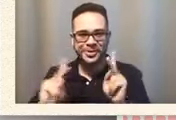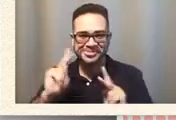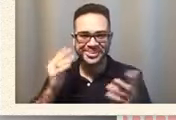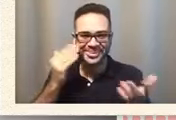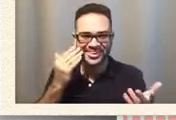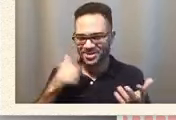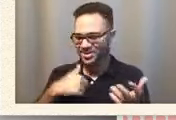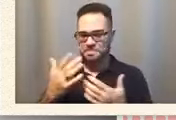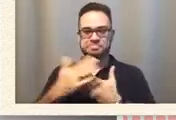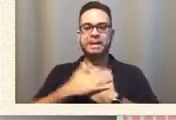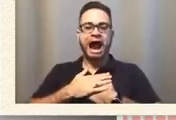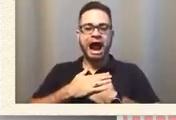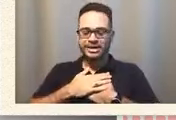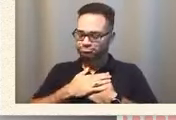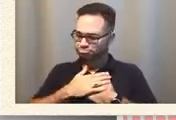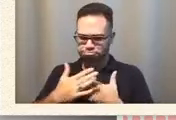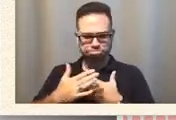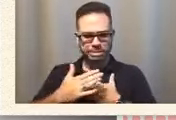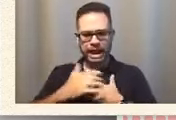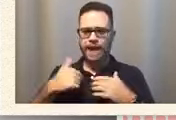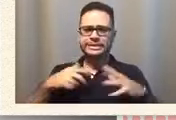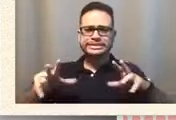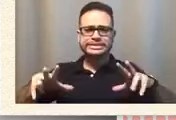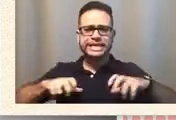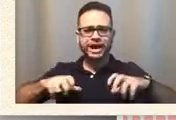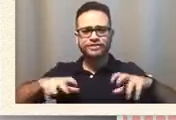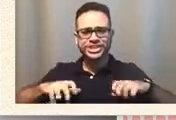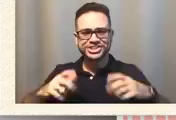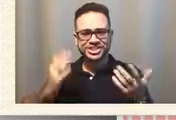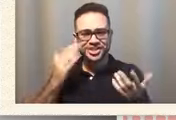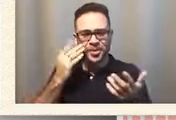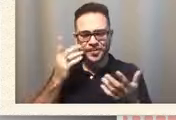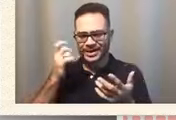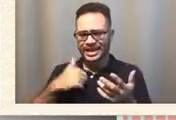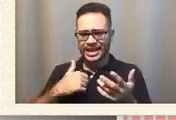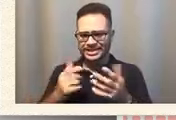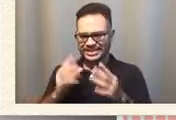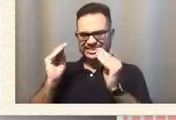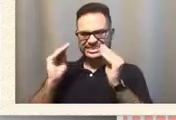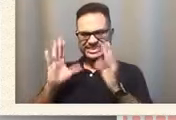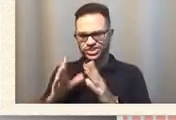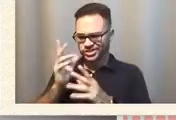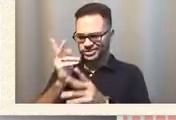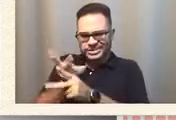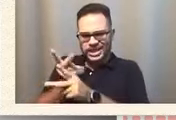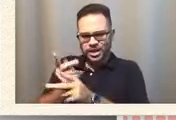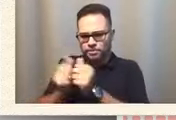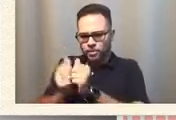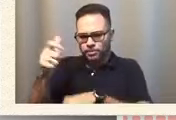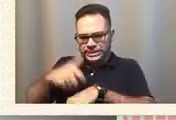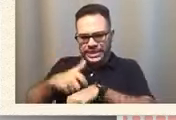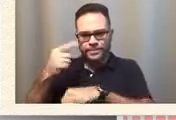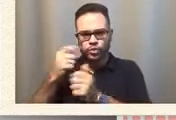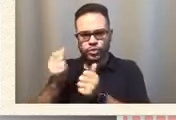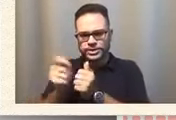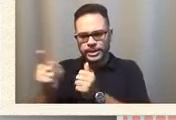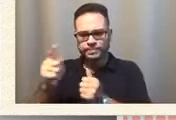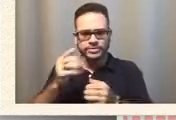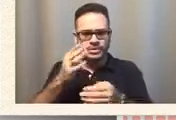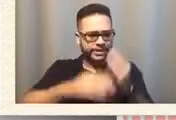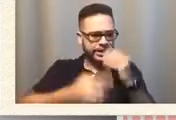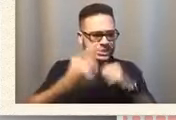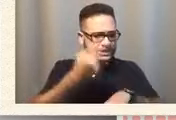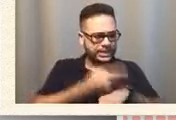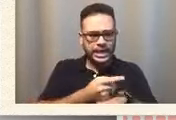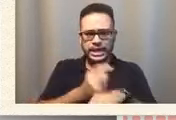it's been i've been selfish enough because teachers spend most of their time with them and at the end of the day it's the night time and just go back to the same